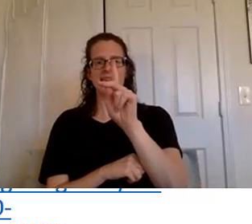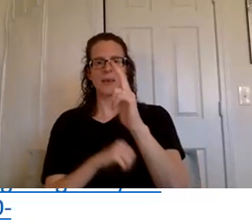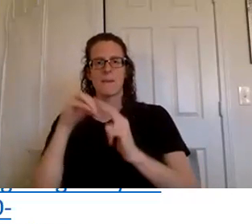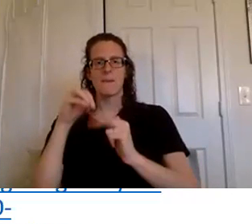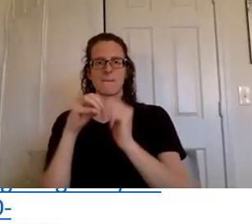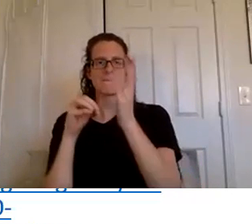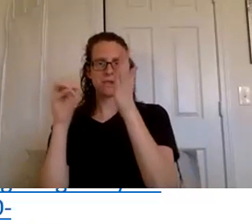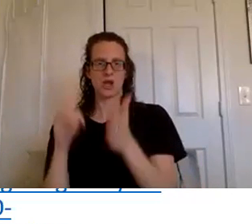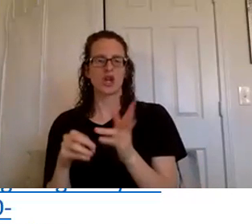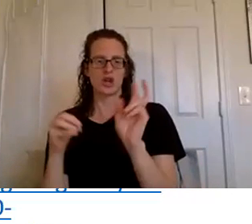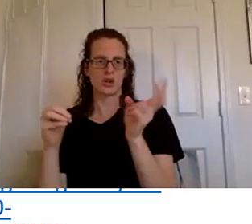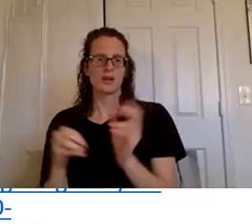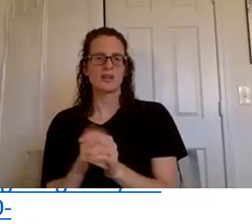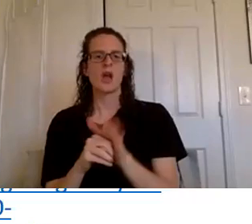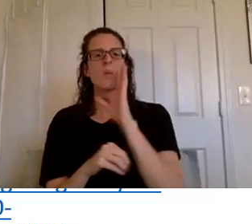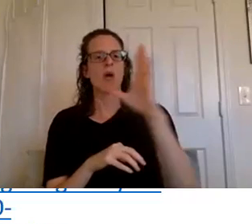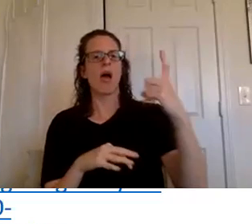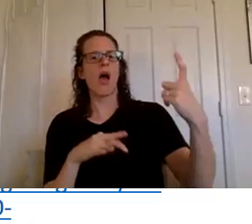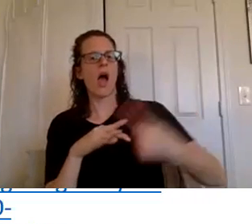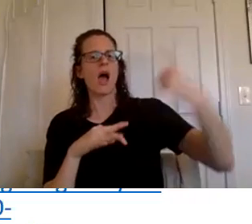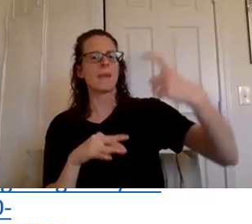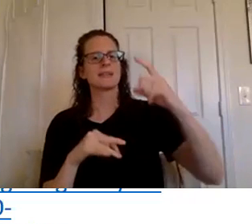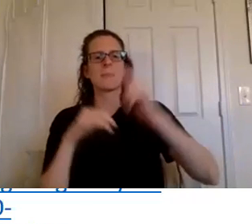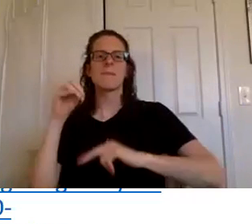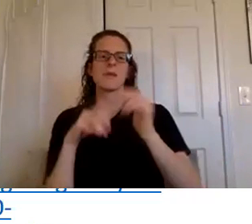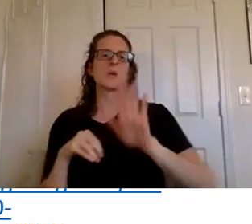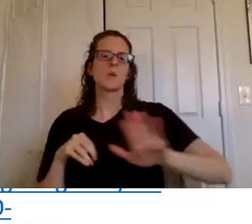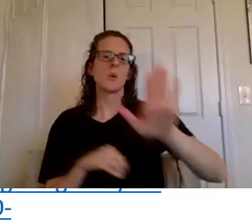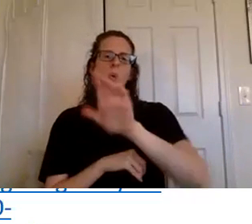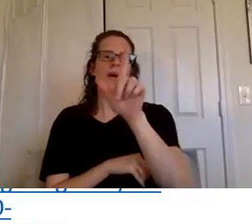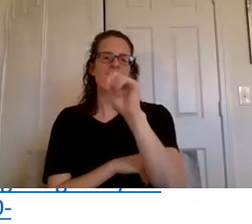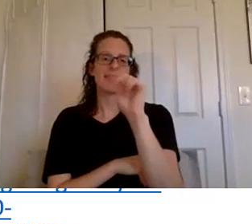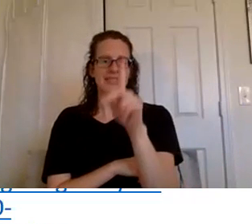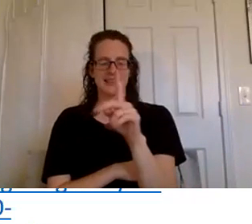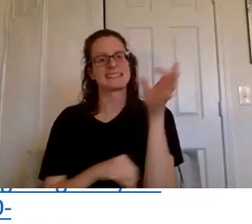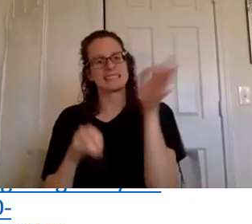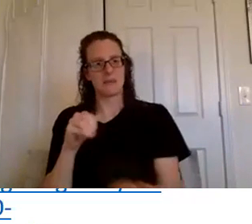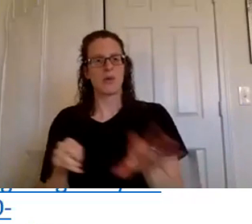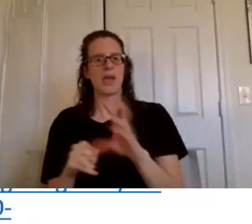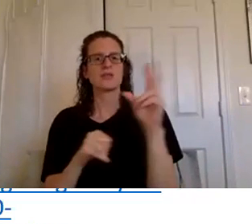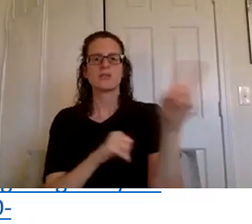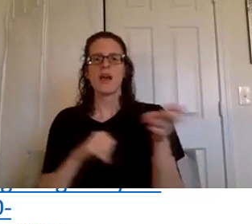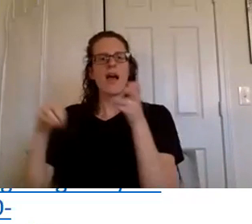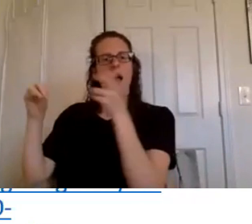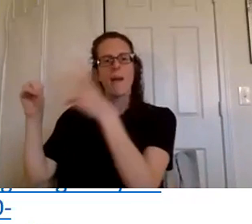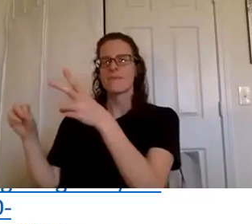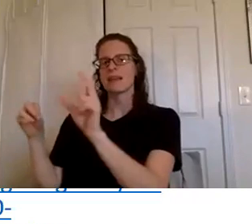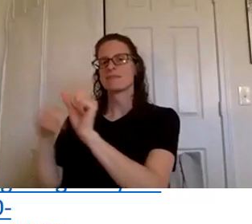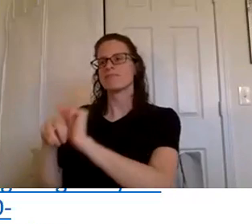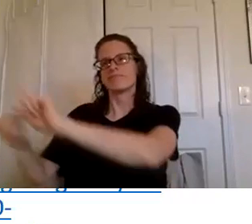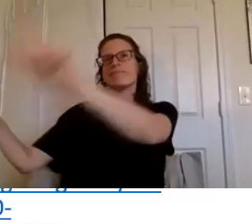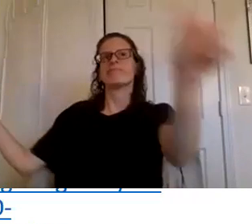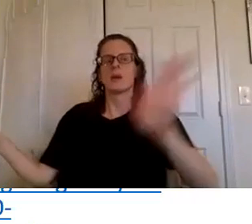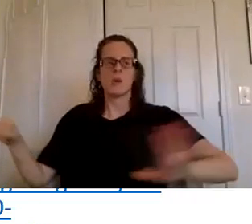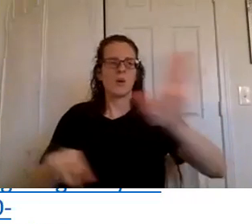there it will automatically build a link for you super simple and then you just copy it and you send it to your friends um